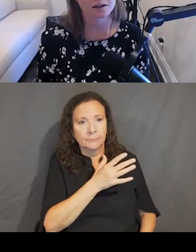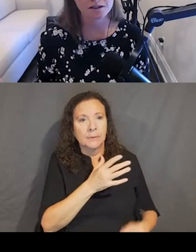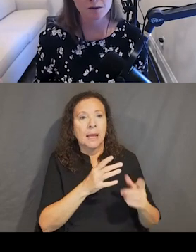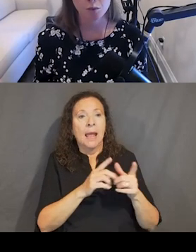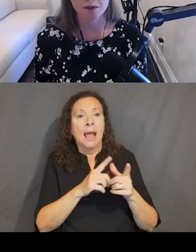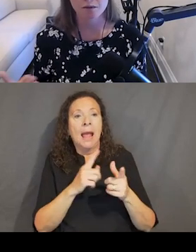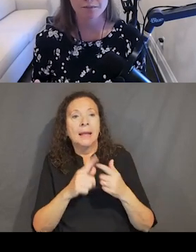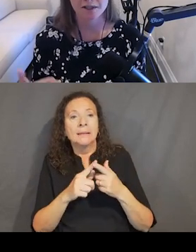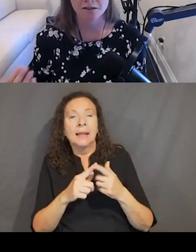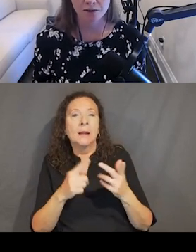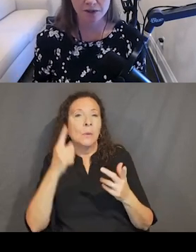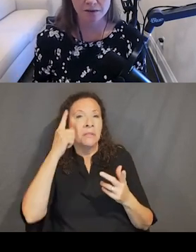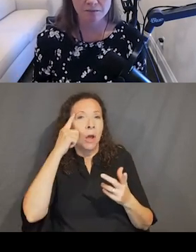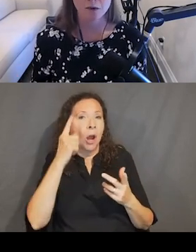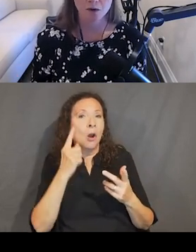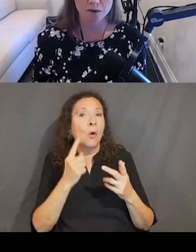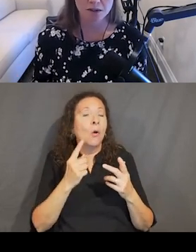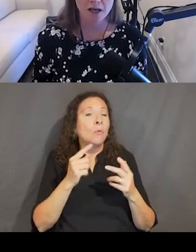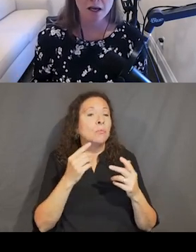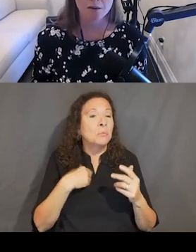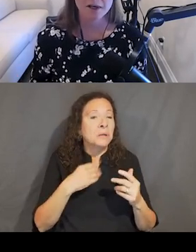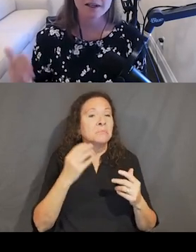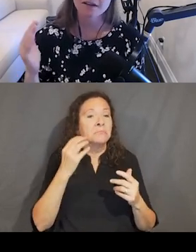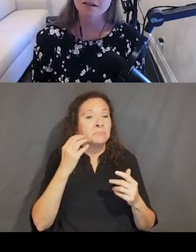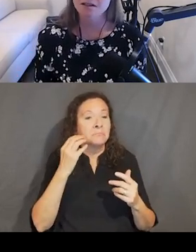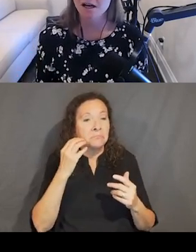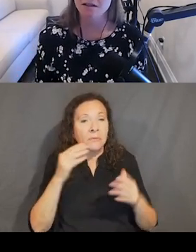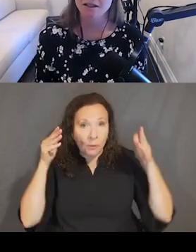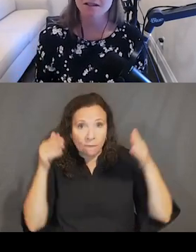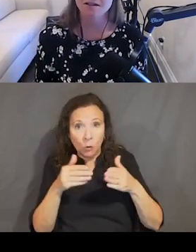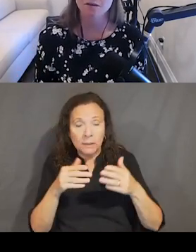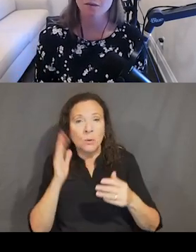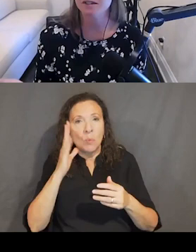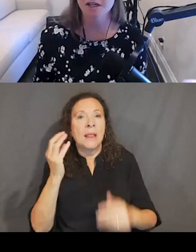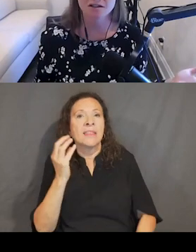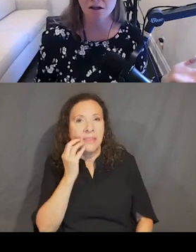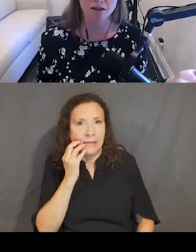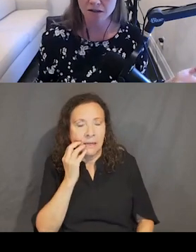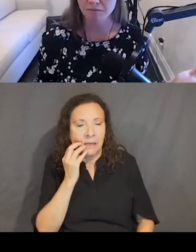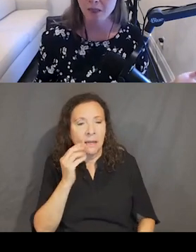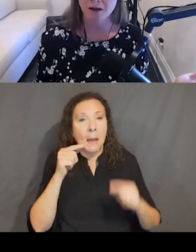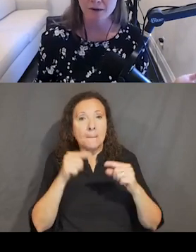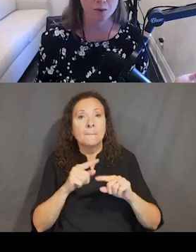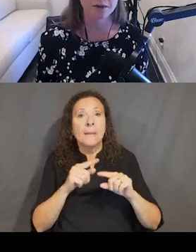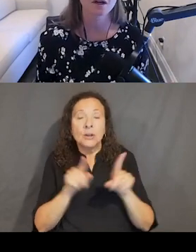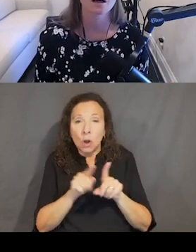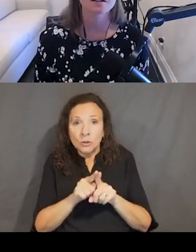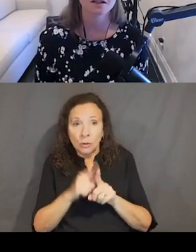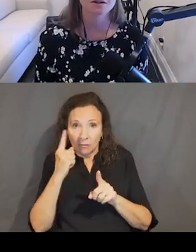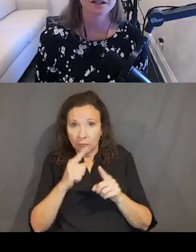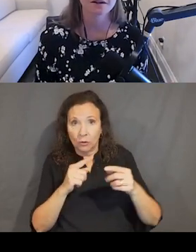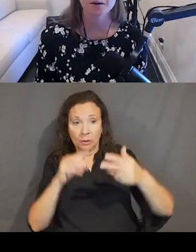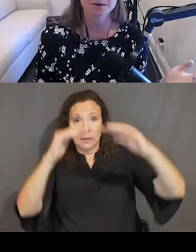changing the thickness of the border from one pixel to three. Cool. But in this child design system, we've just changed the color of the border.